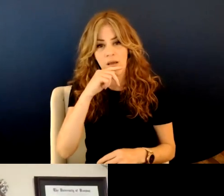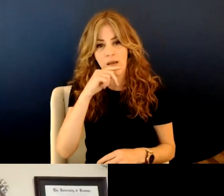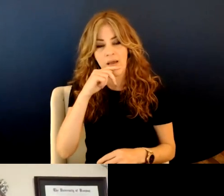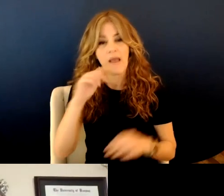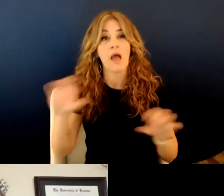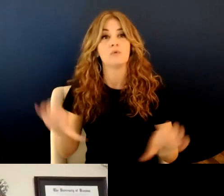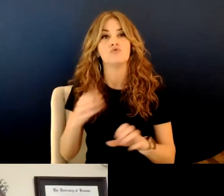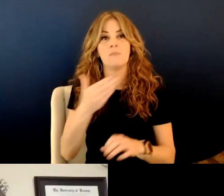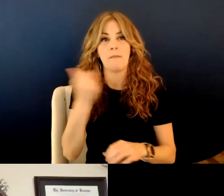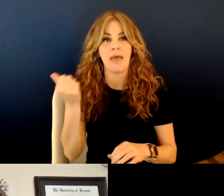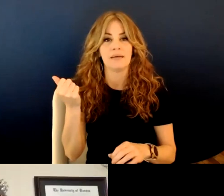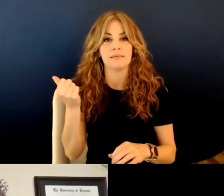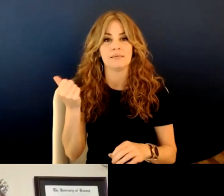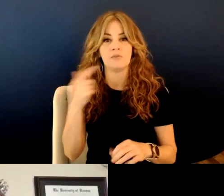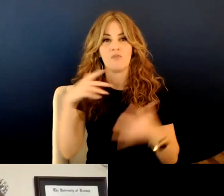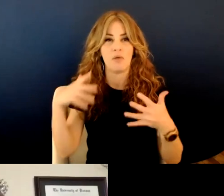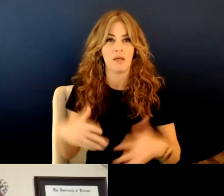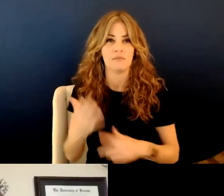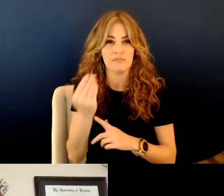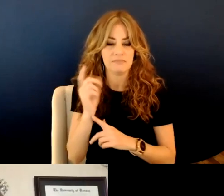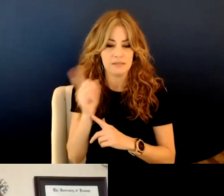do my best for the less of the 15 minutes.